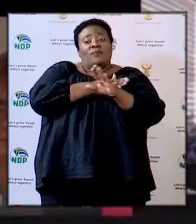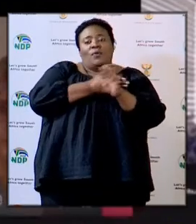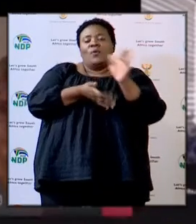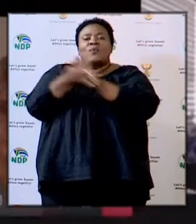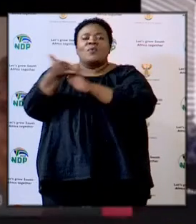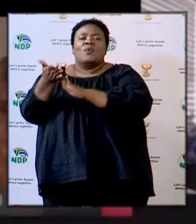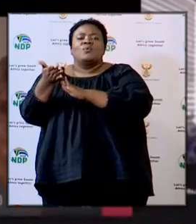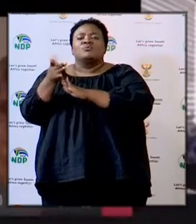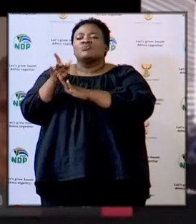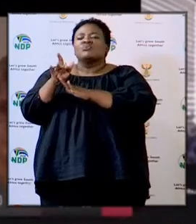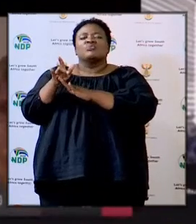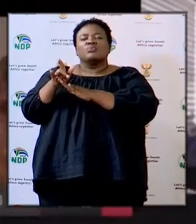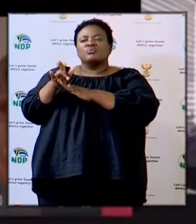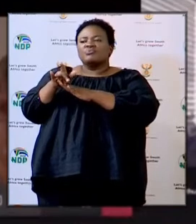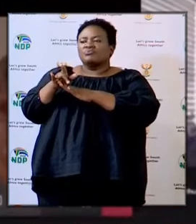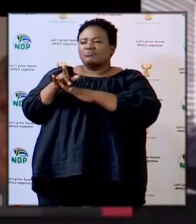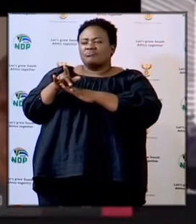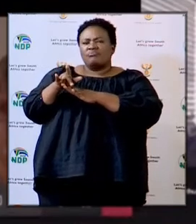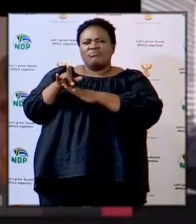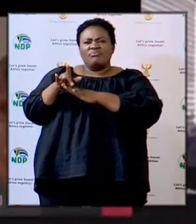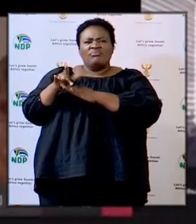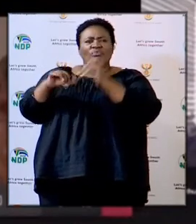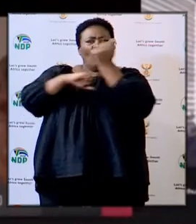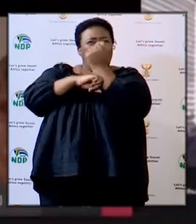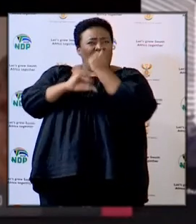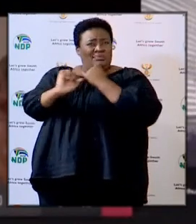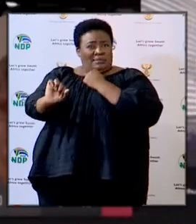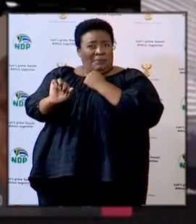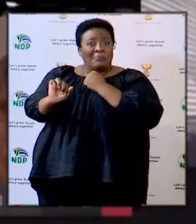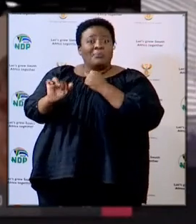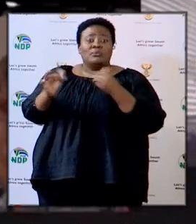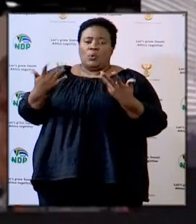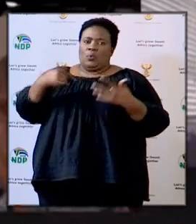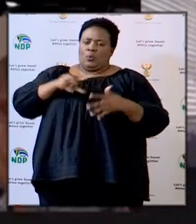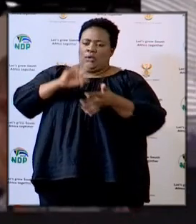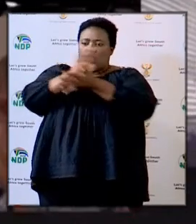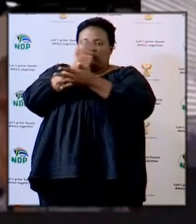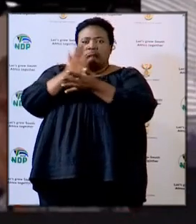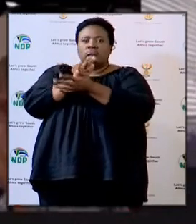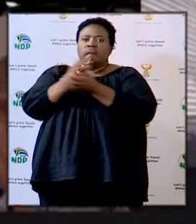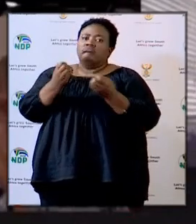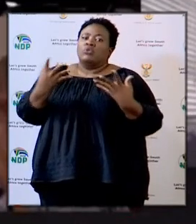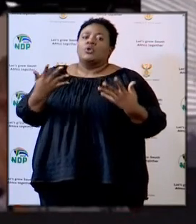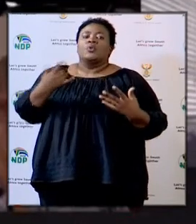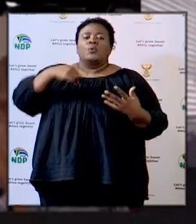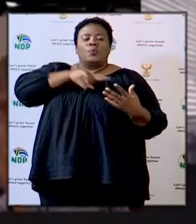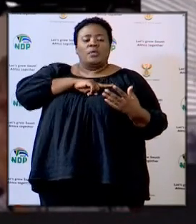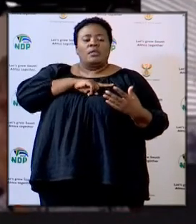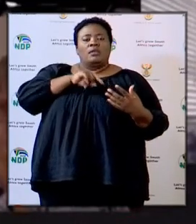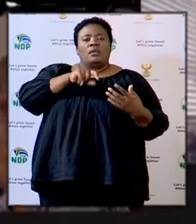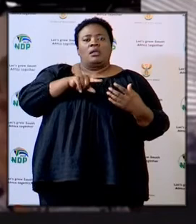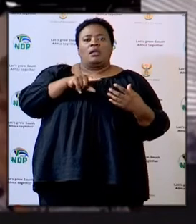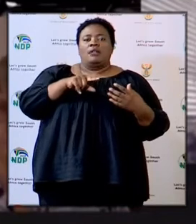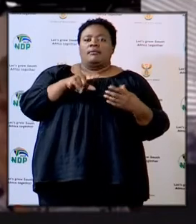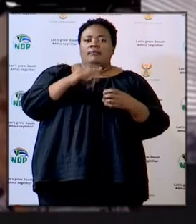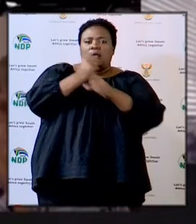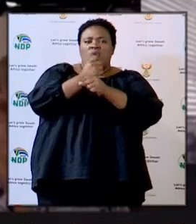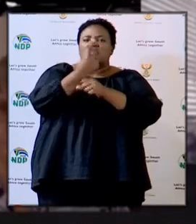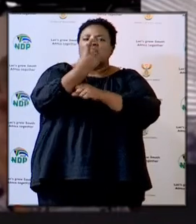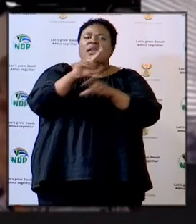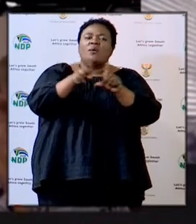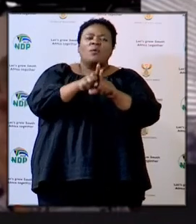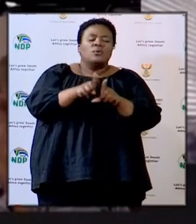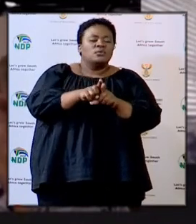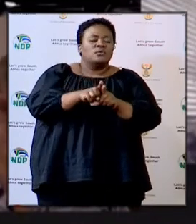surgeries and this kind of support is highly highly appreciated we can confirm that we've concluded all the deliveries